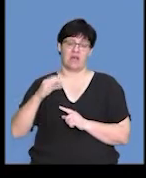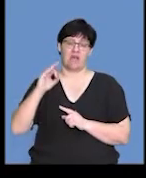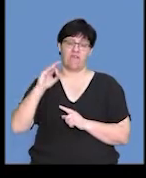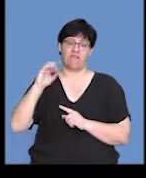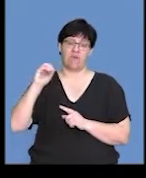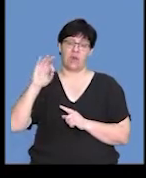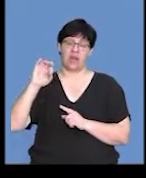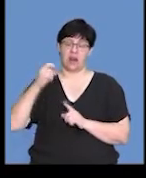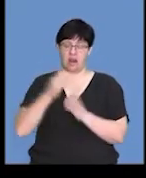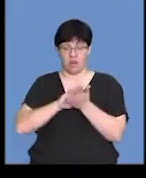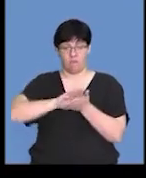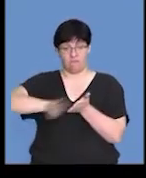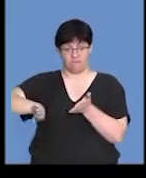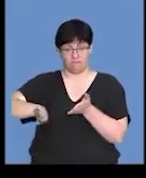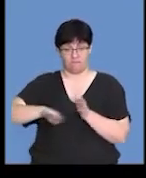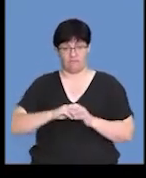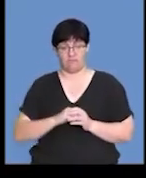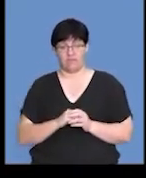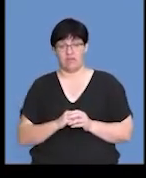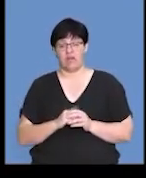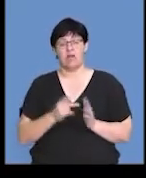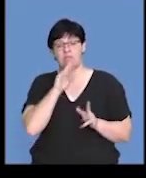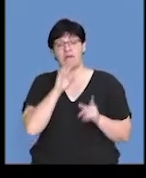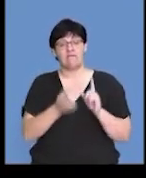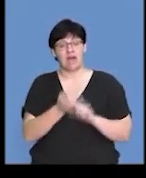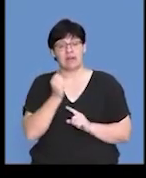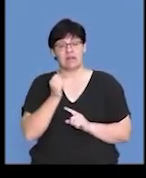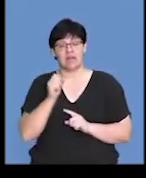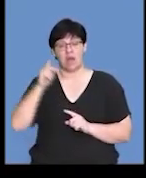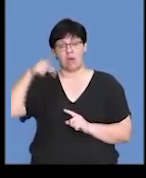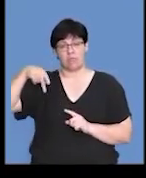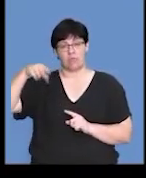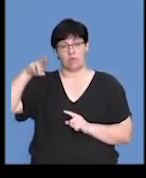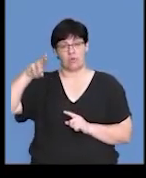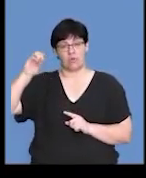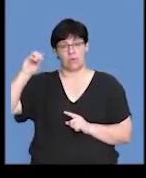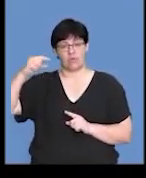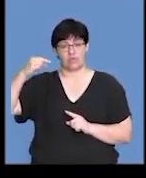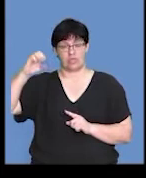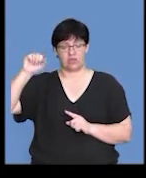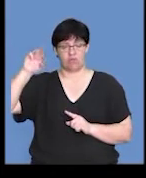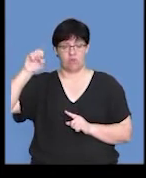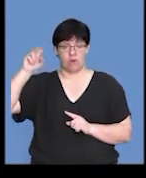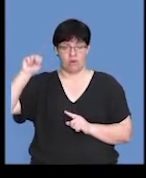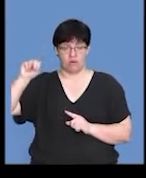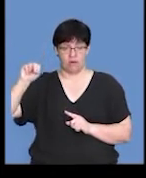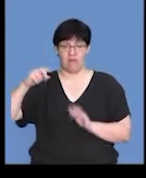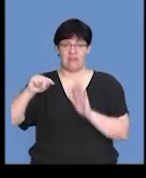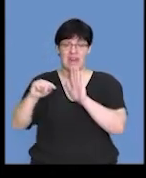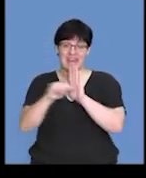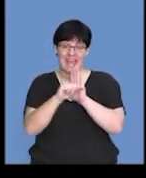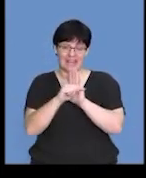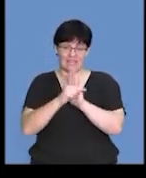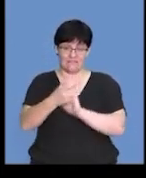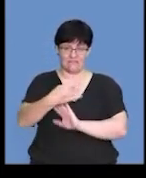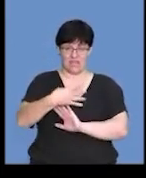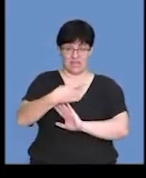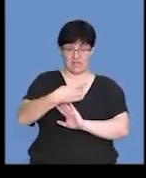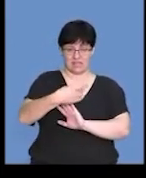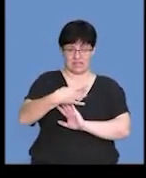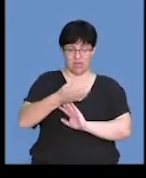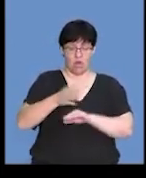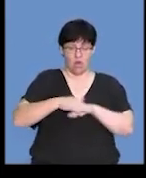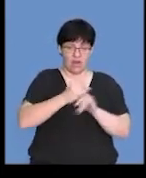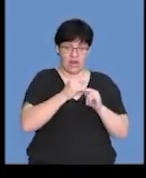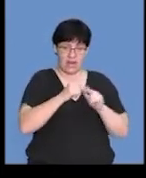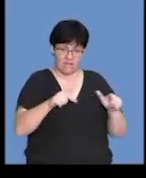And so, we find that the level of progesterone has a negative feedback on the